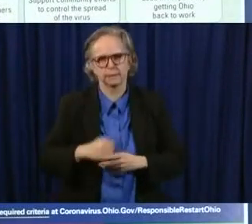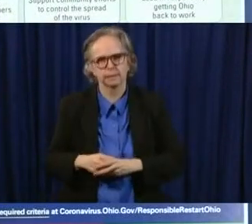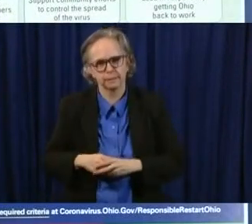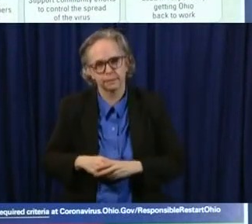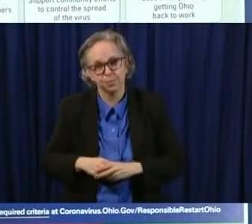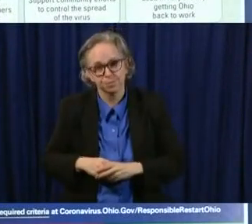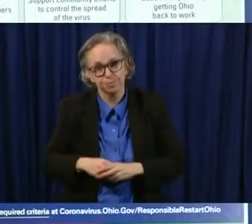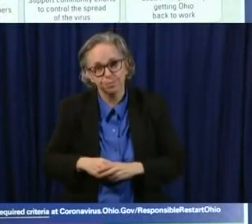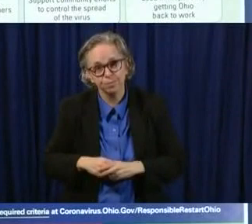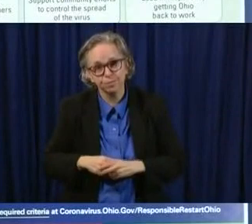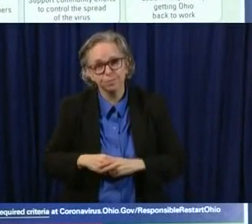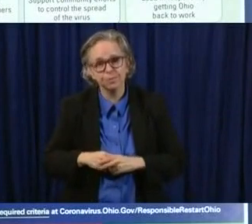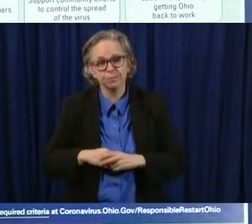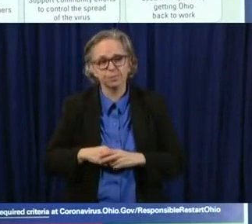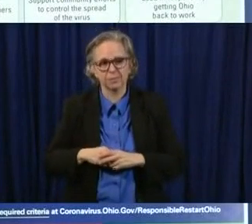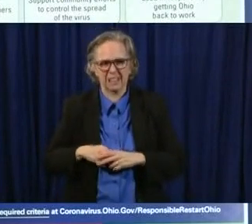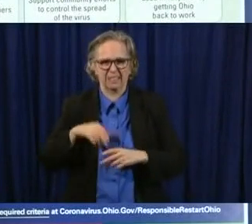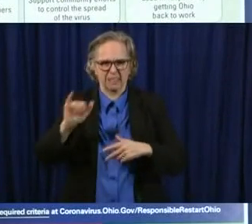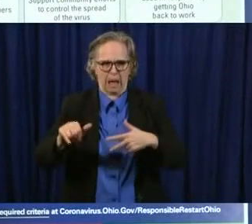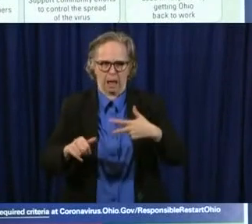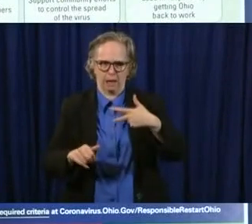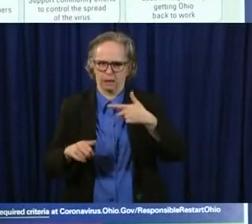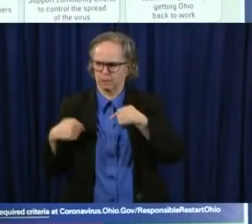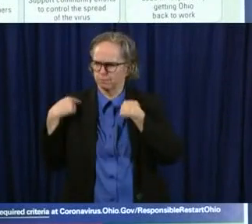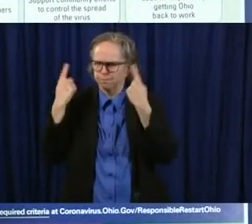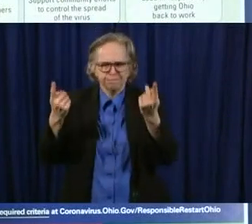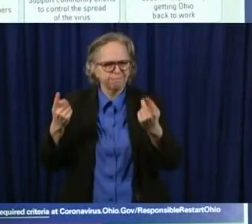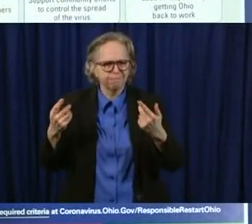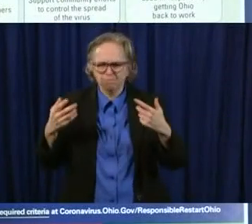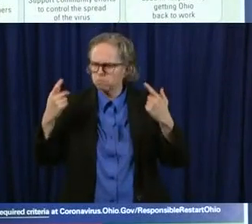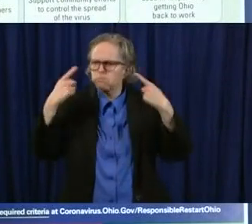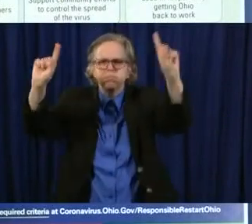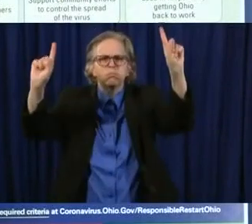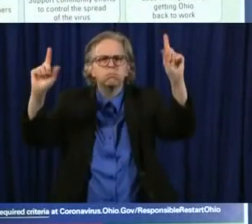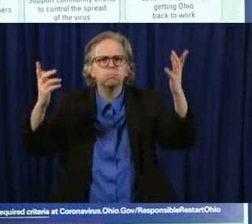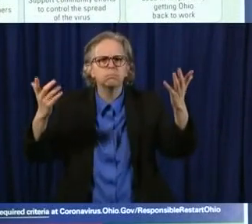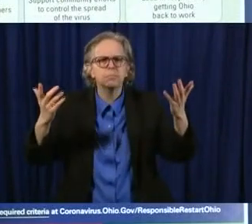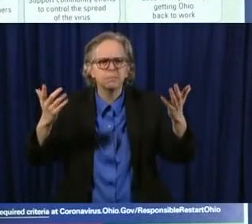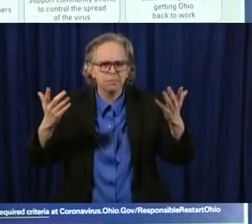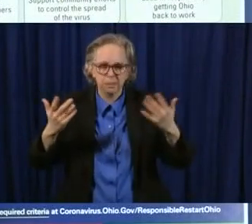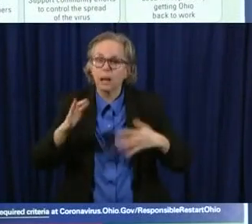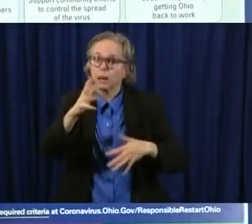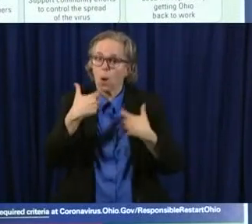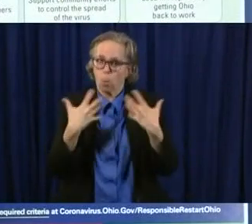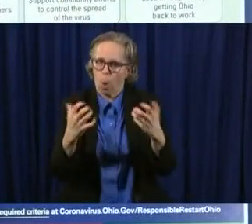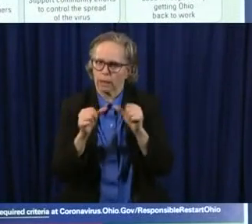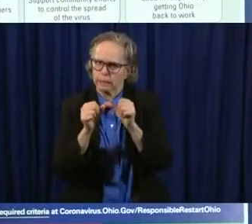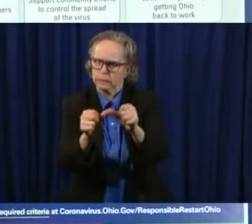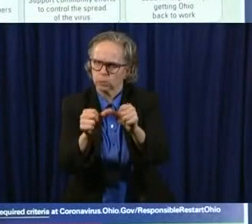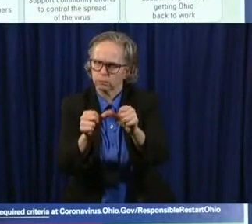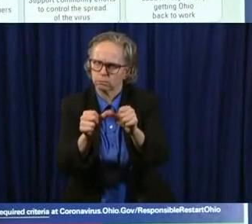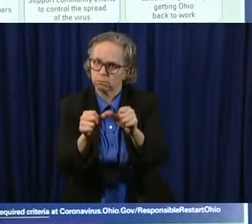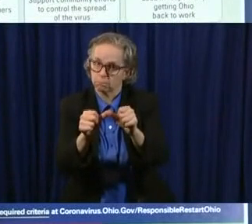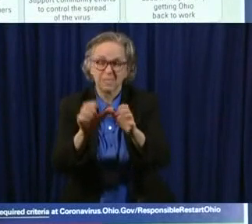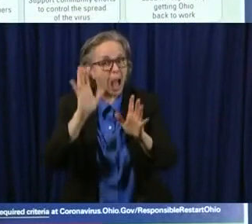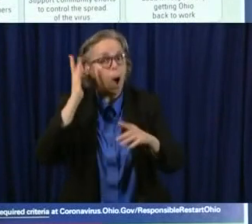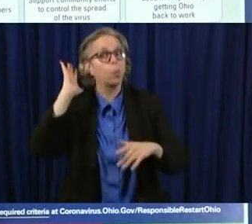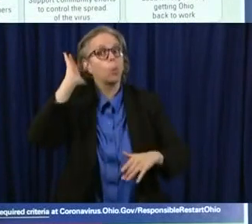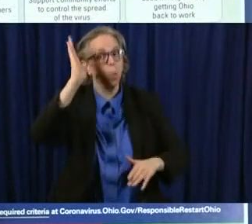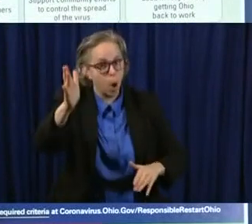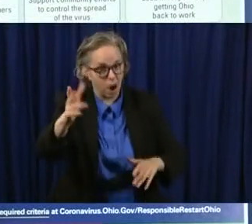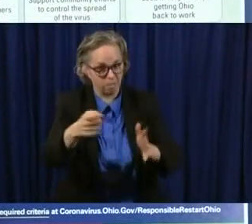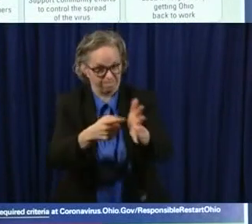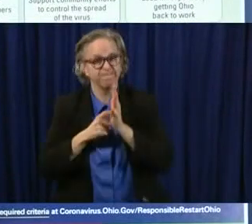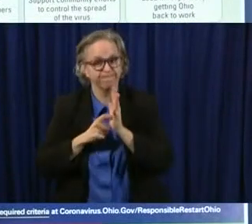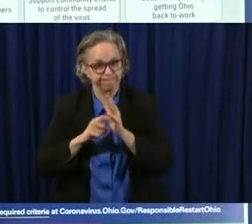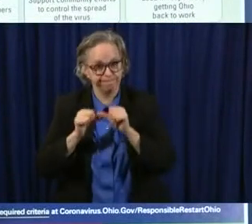And these are the things that we have used successfully. And these are the things that we're going to have to continue to do as